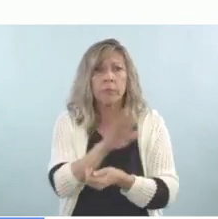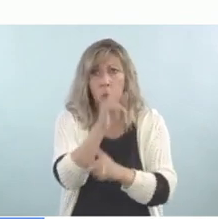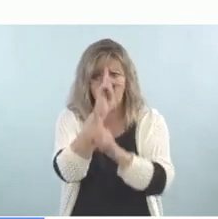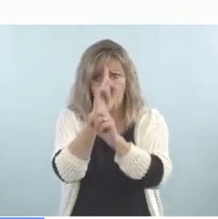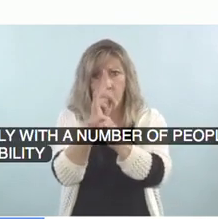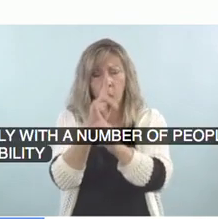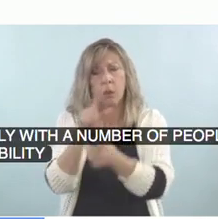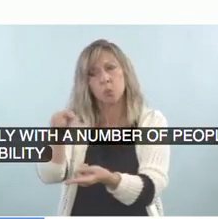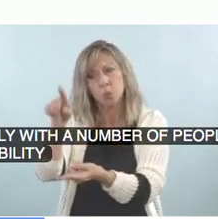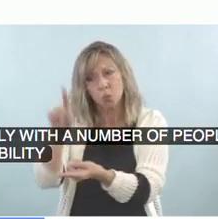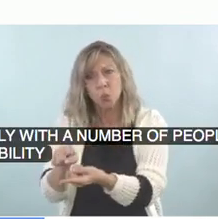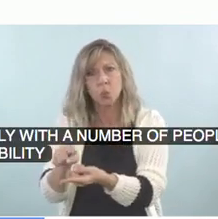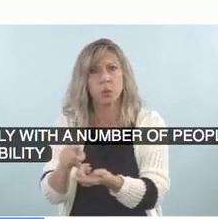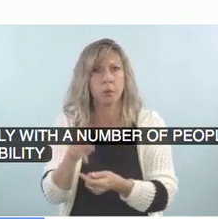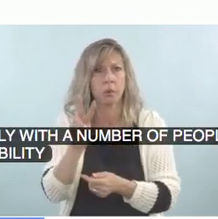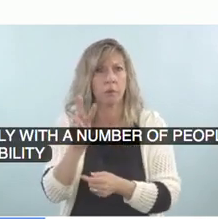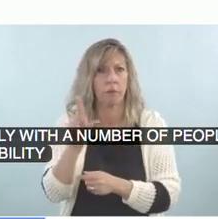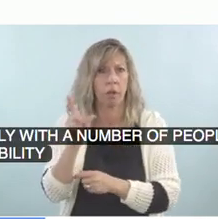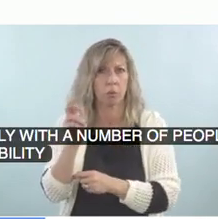um,